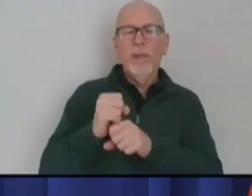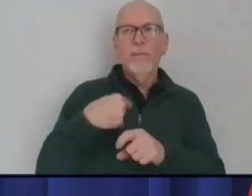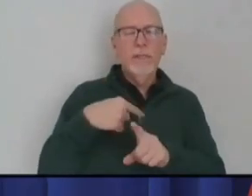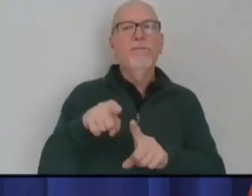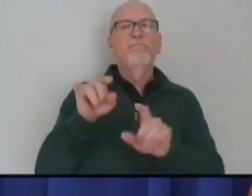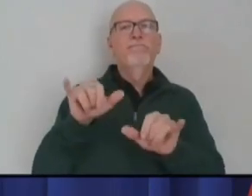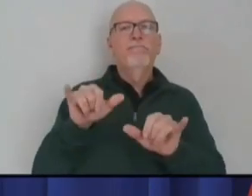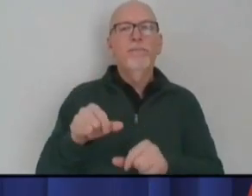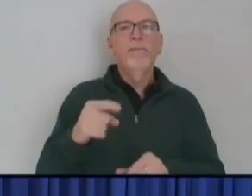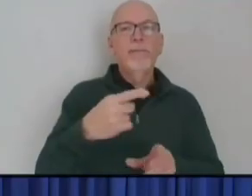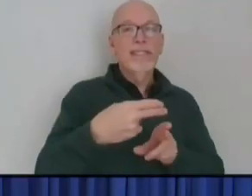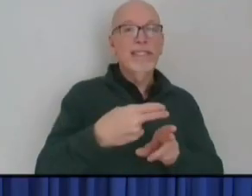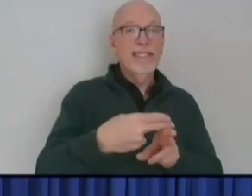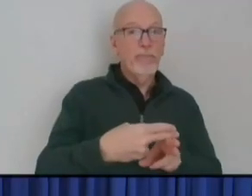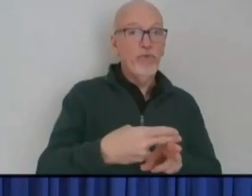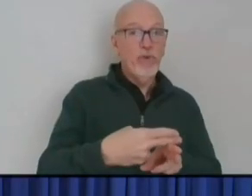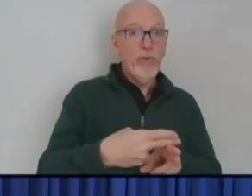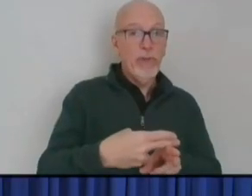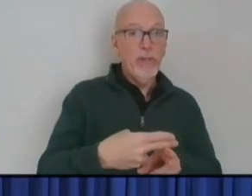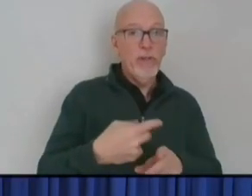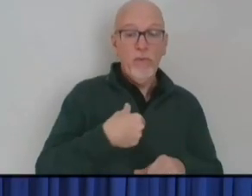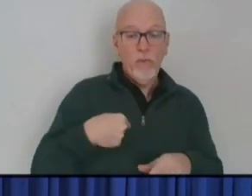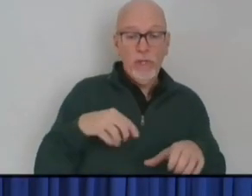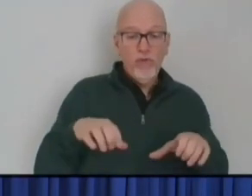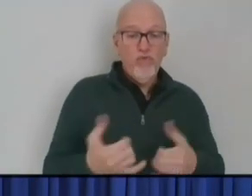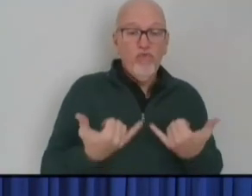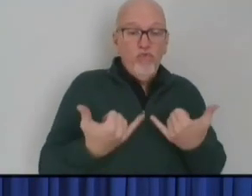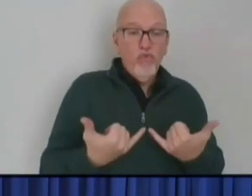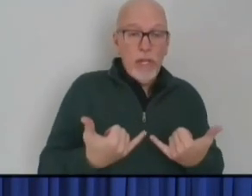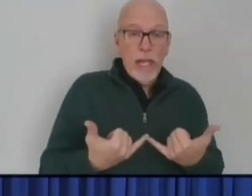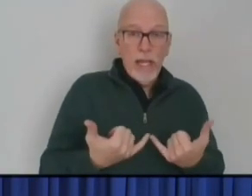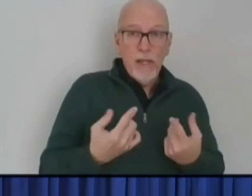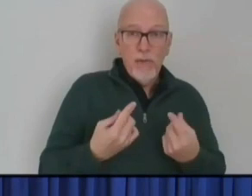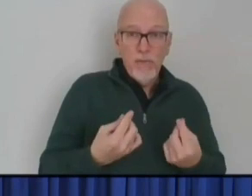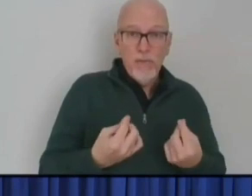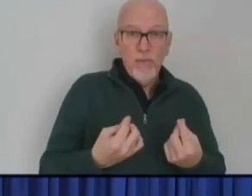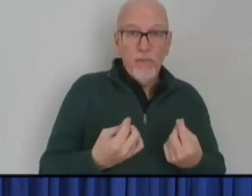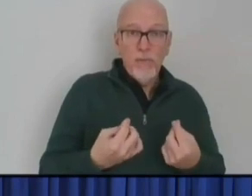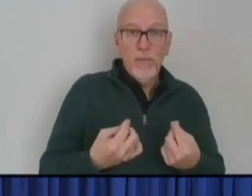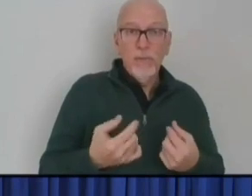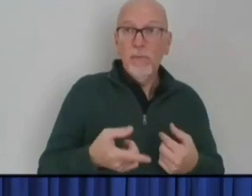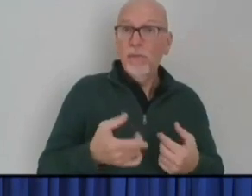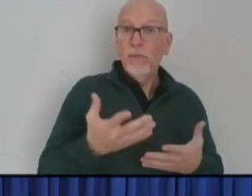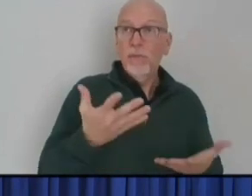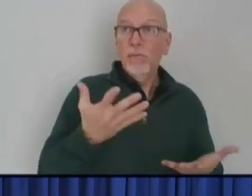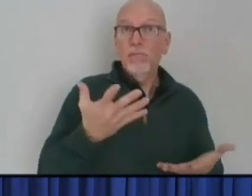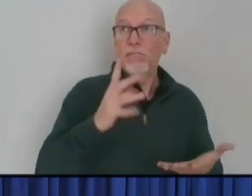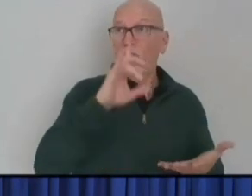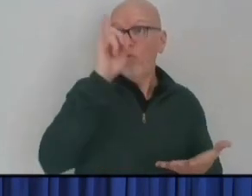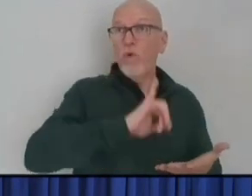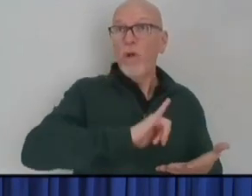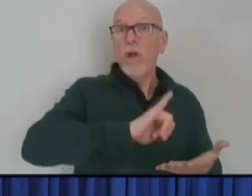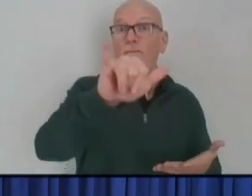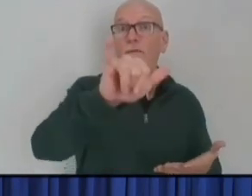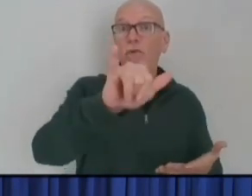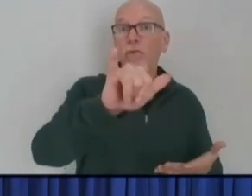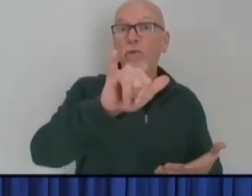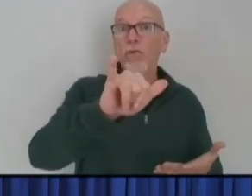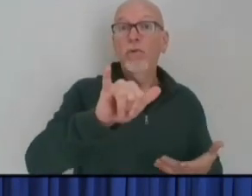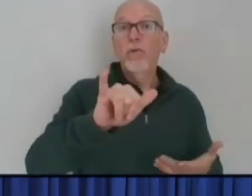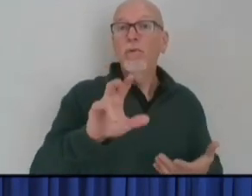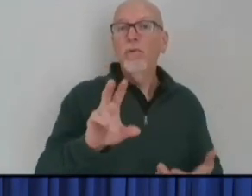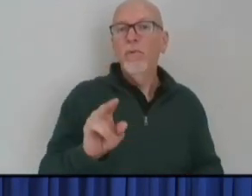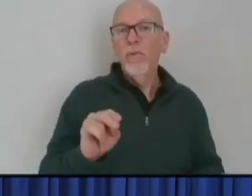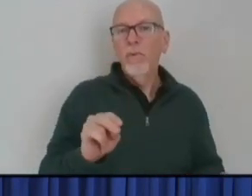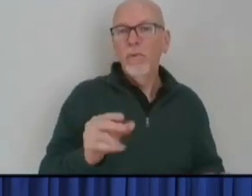was temporary, what we do today. This isn't a never-ending exercise.